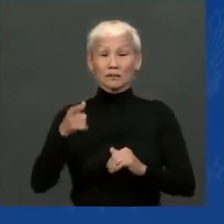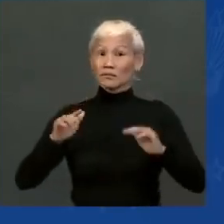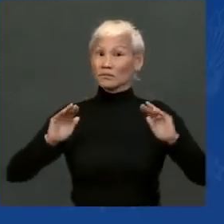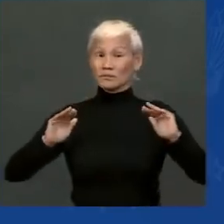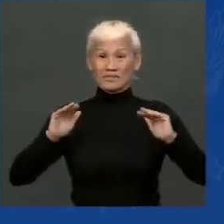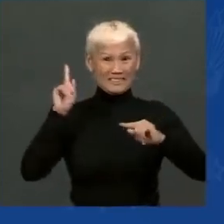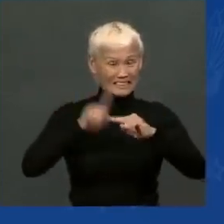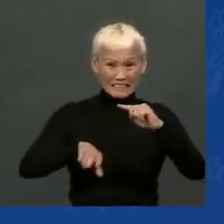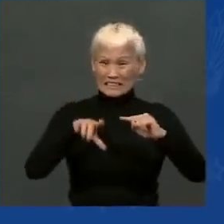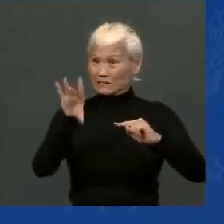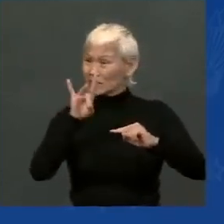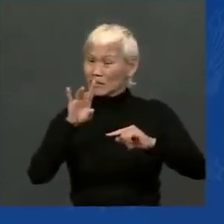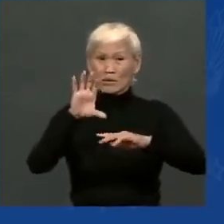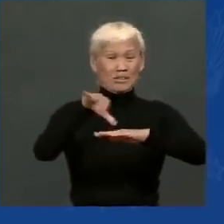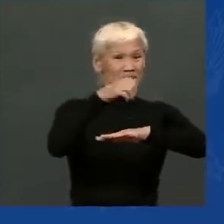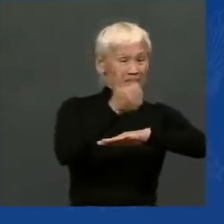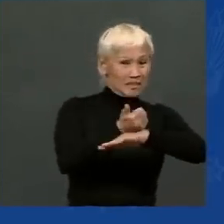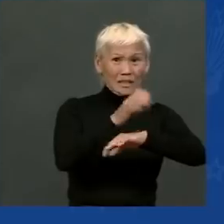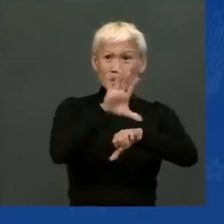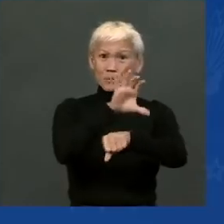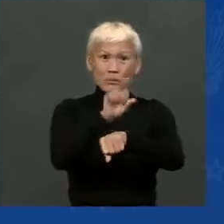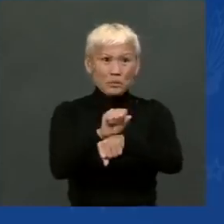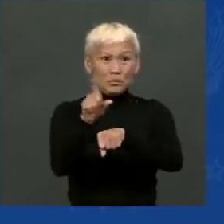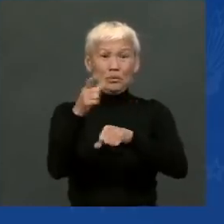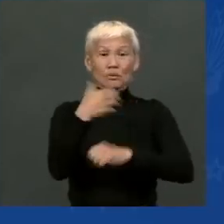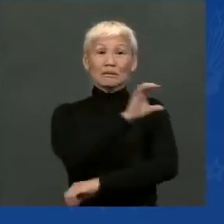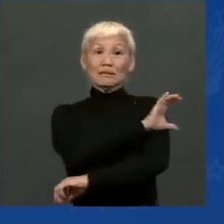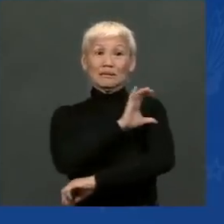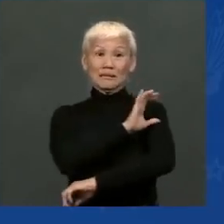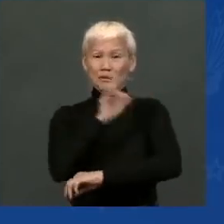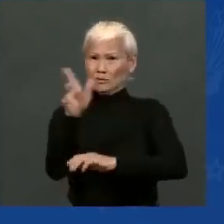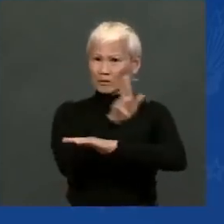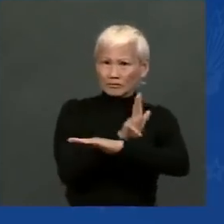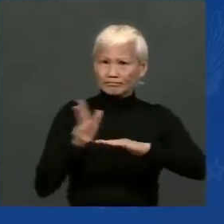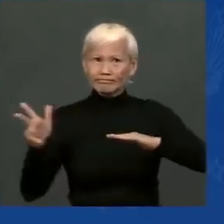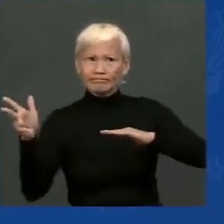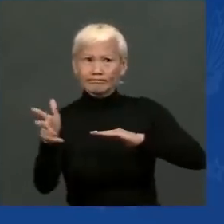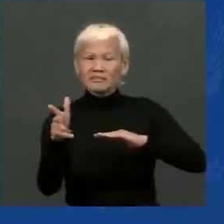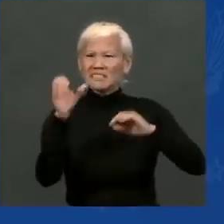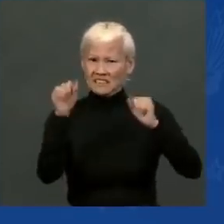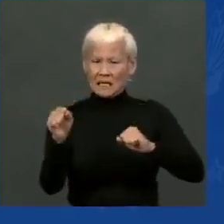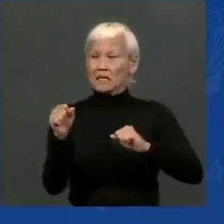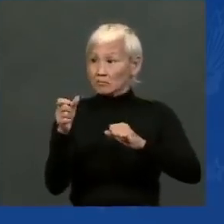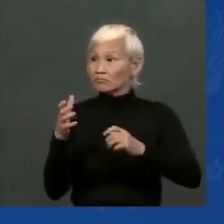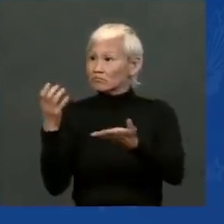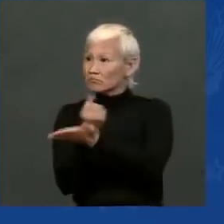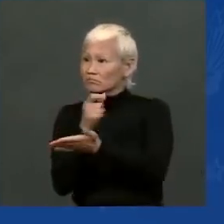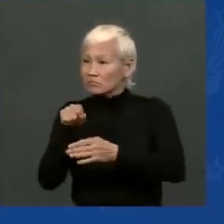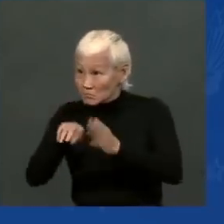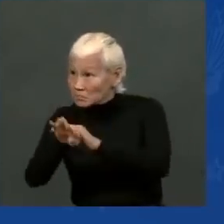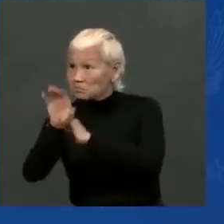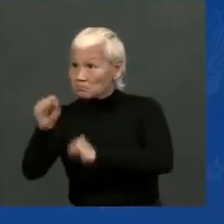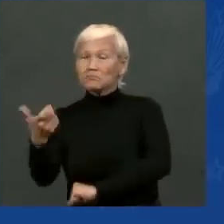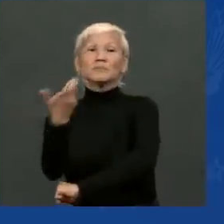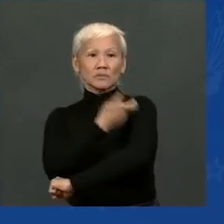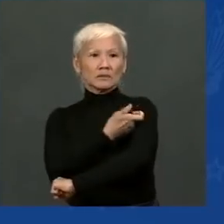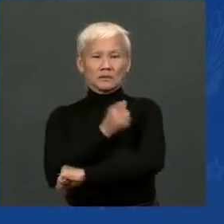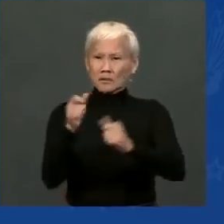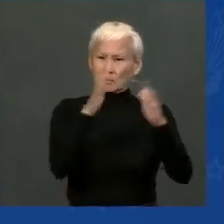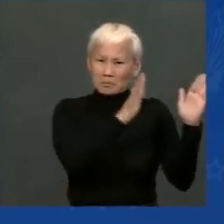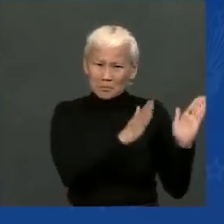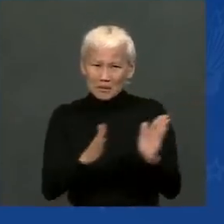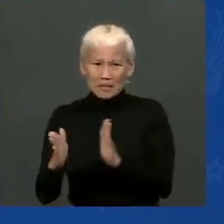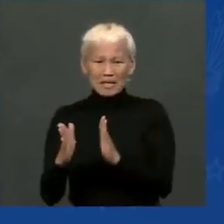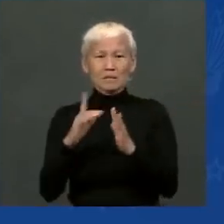The bottom line is, we've been planning and preparing for months to vaccinate our children. Our program will be